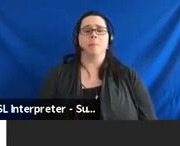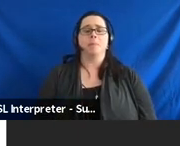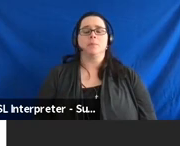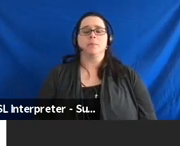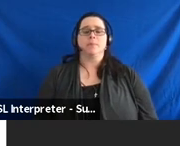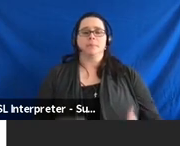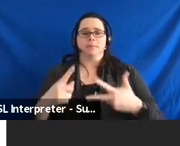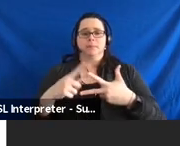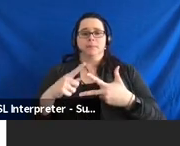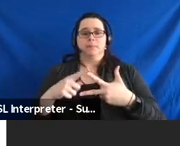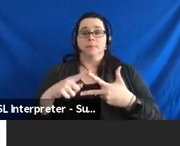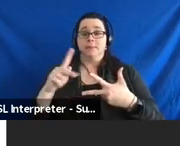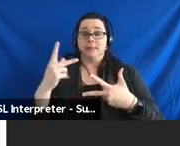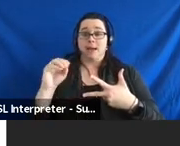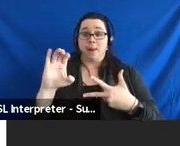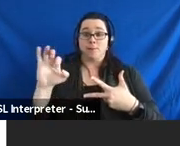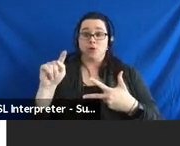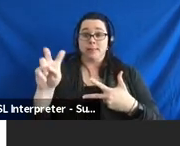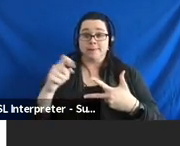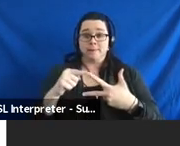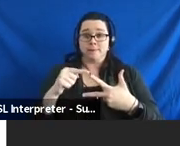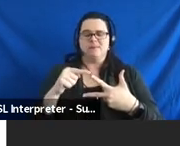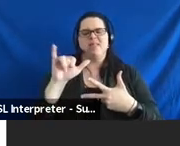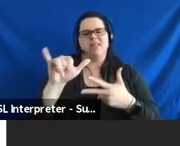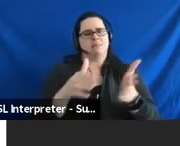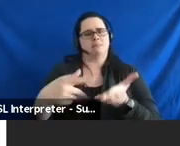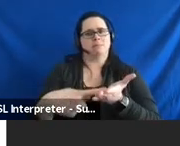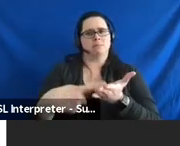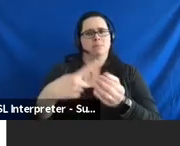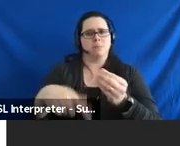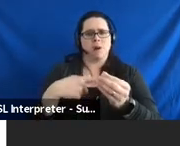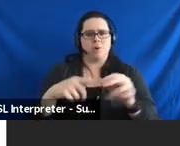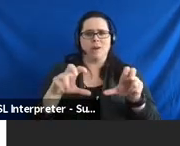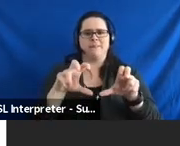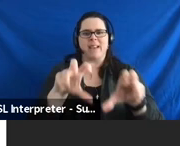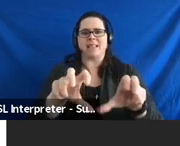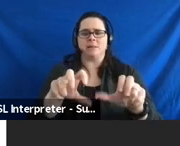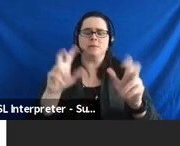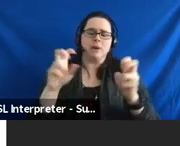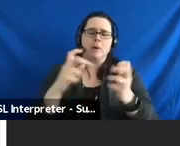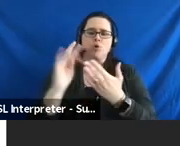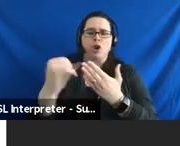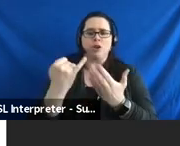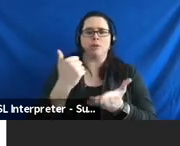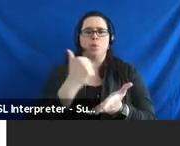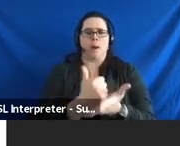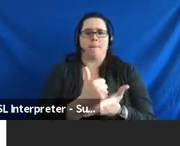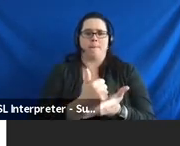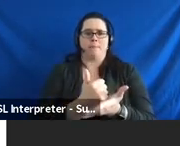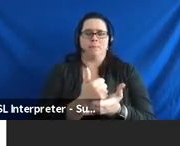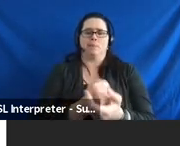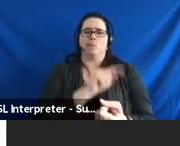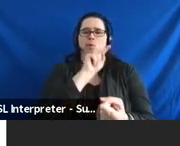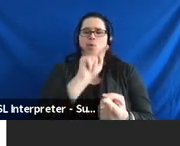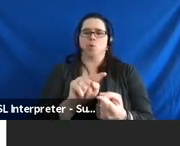Objective two. And so, this is the one that we're talking about investing in projects to help reduce